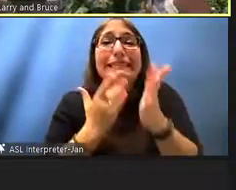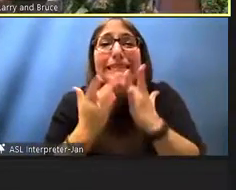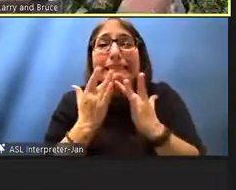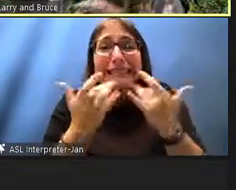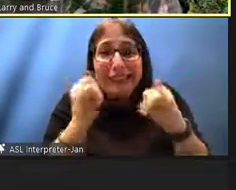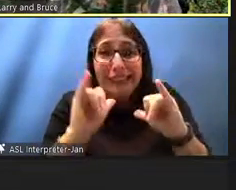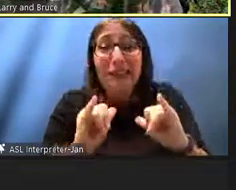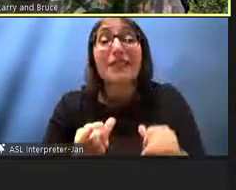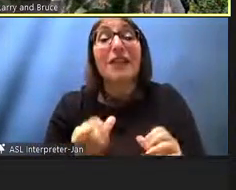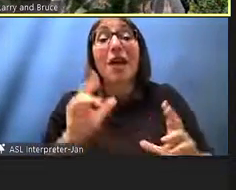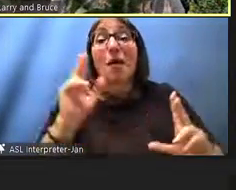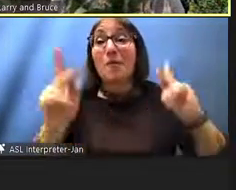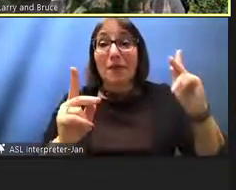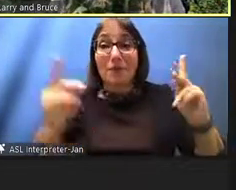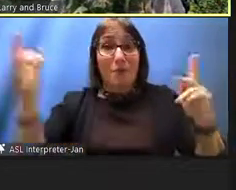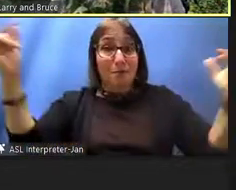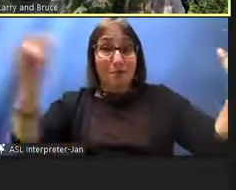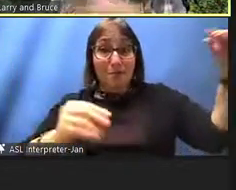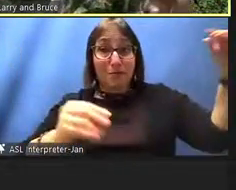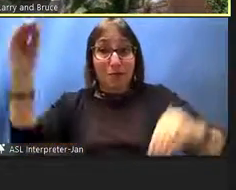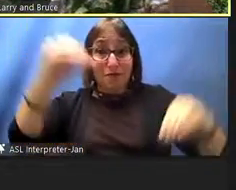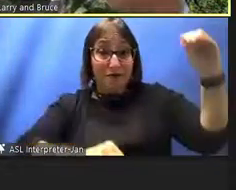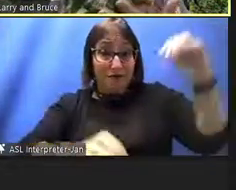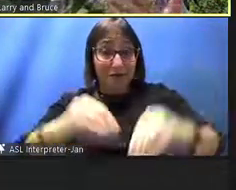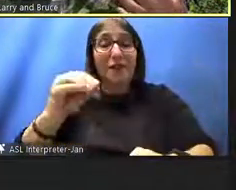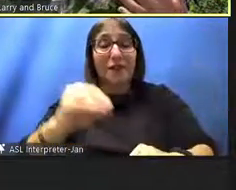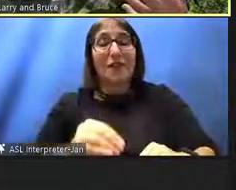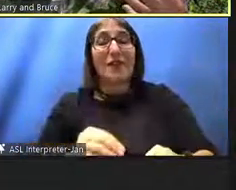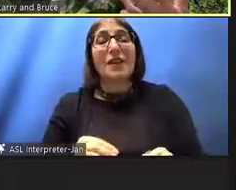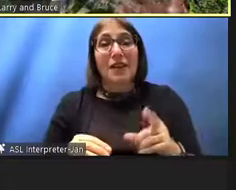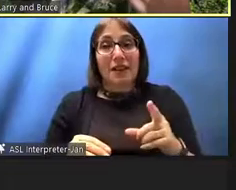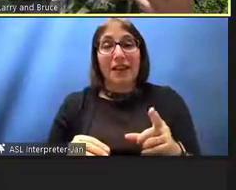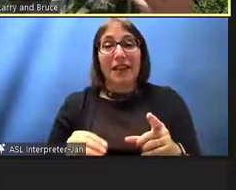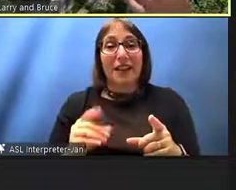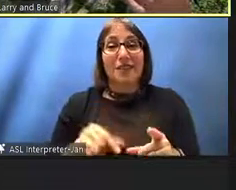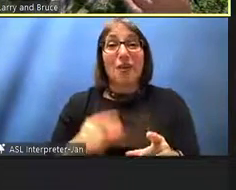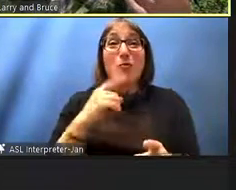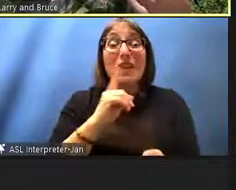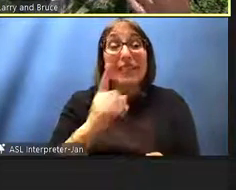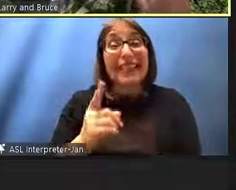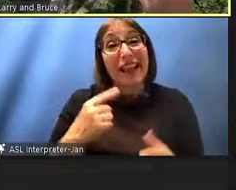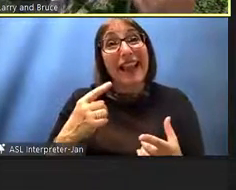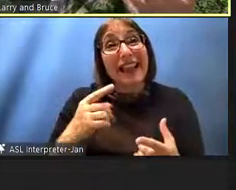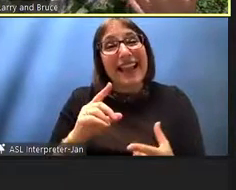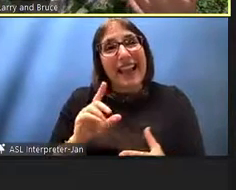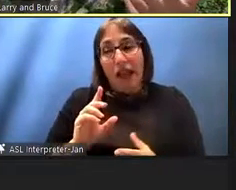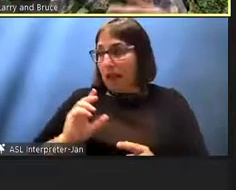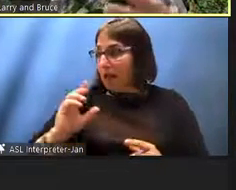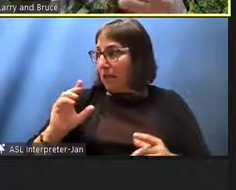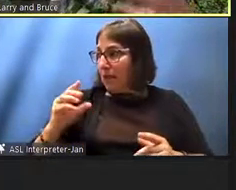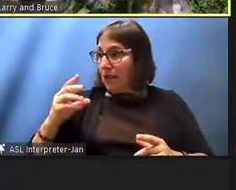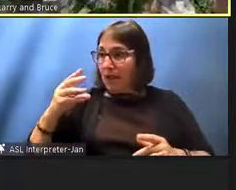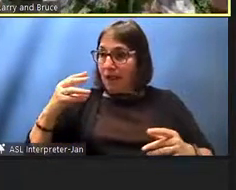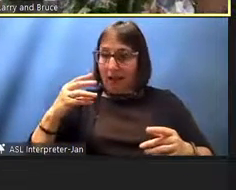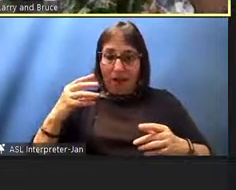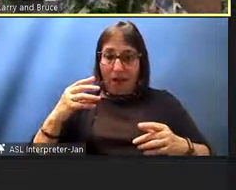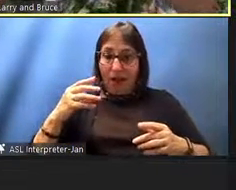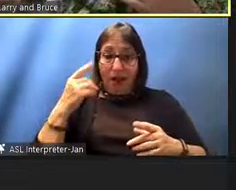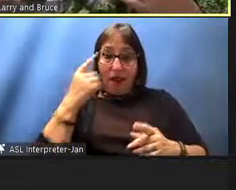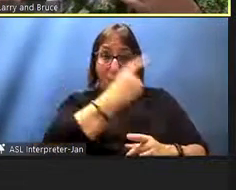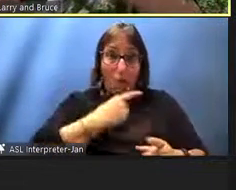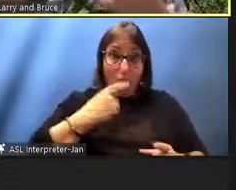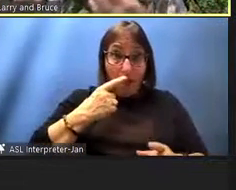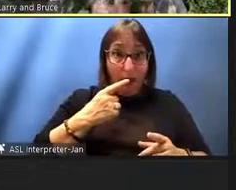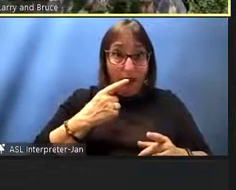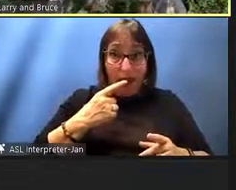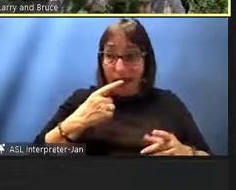made hawaii their home so i have six different bloods because besides hawaiian because of all of this